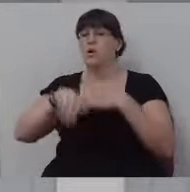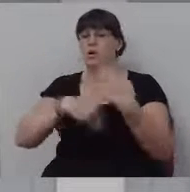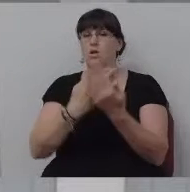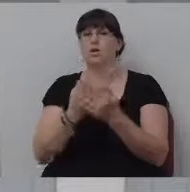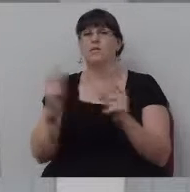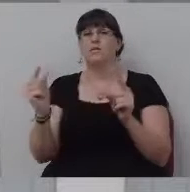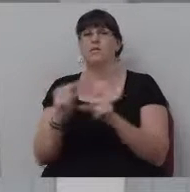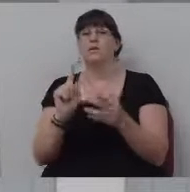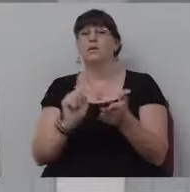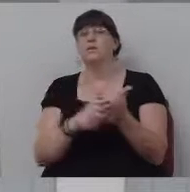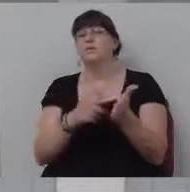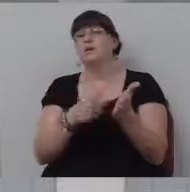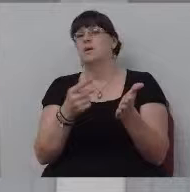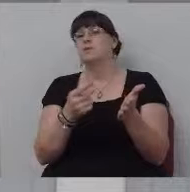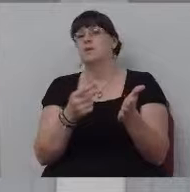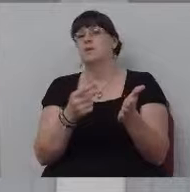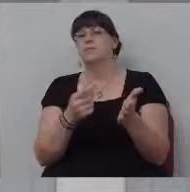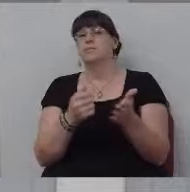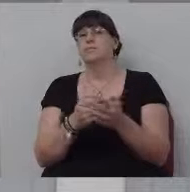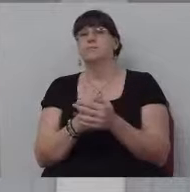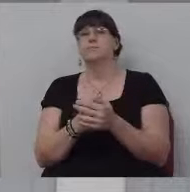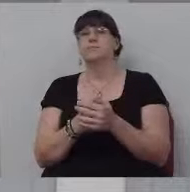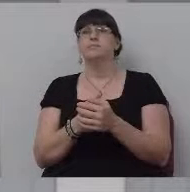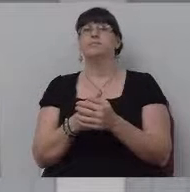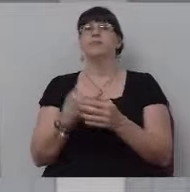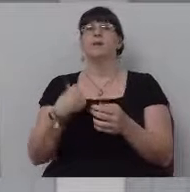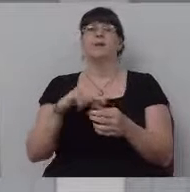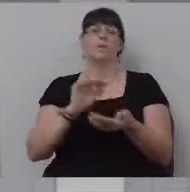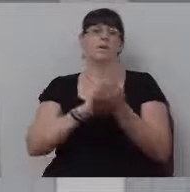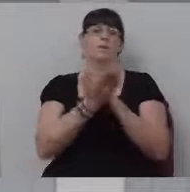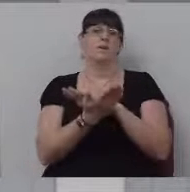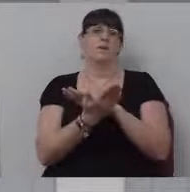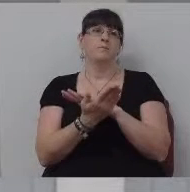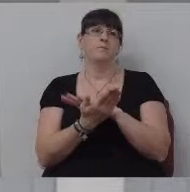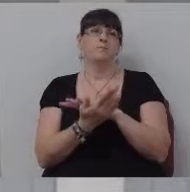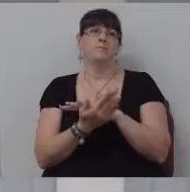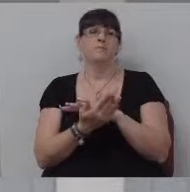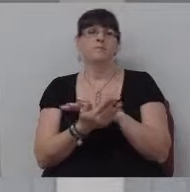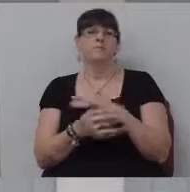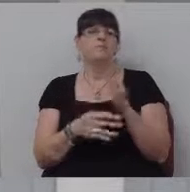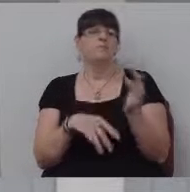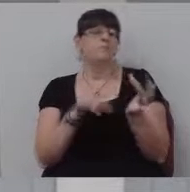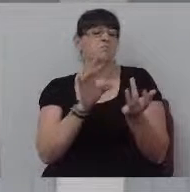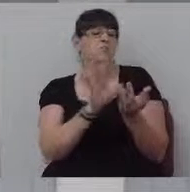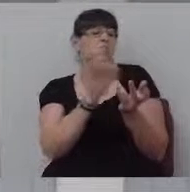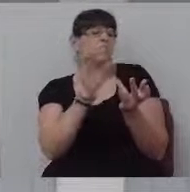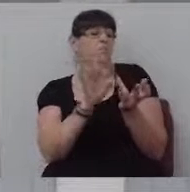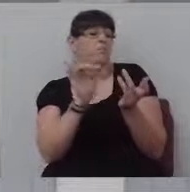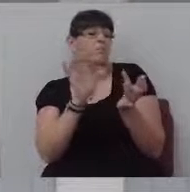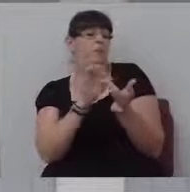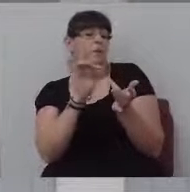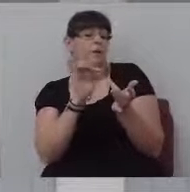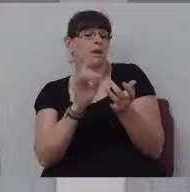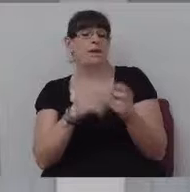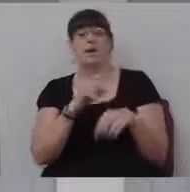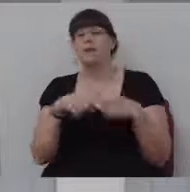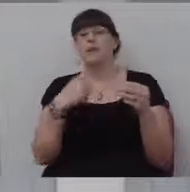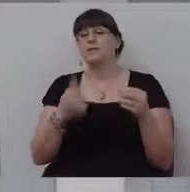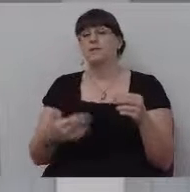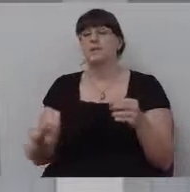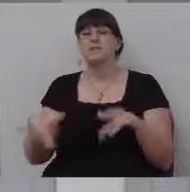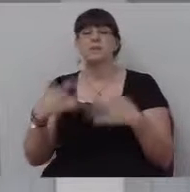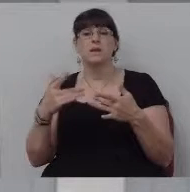word. Sometimes, uh, we get kind of a little bit picky about things we like and don't like and